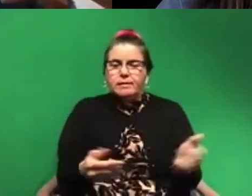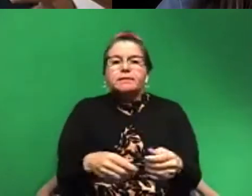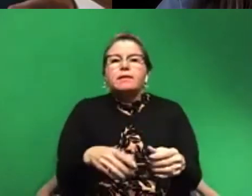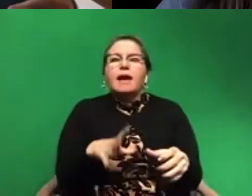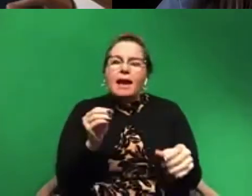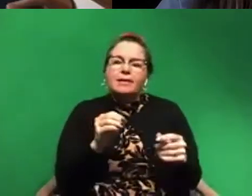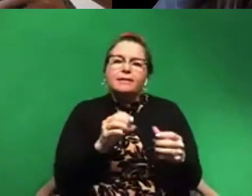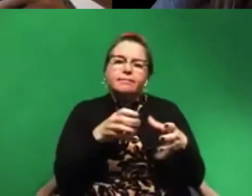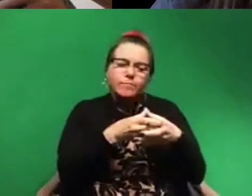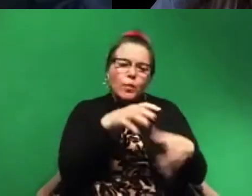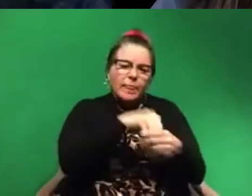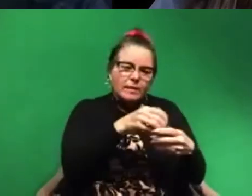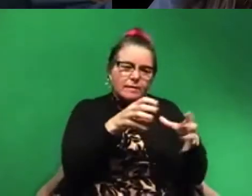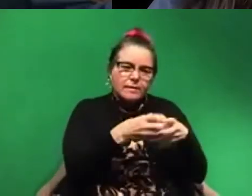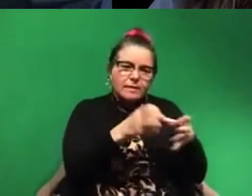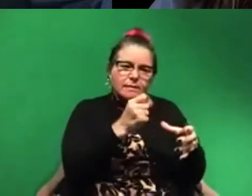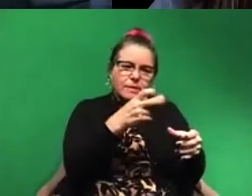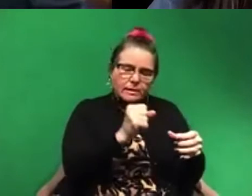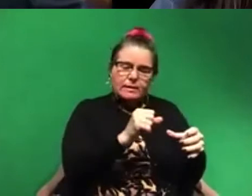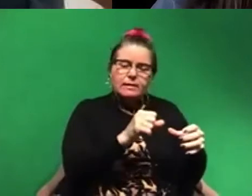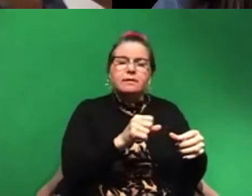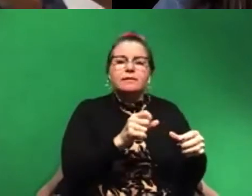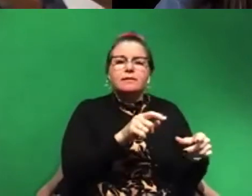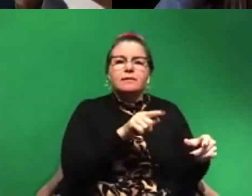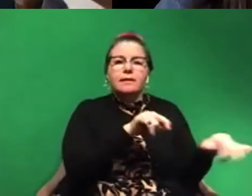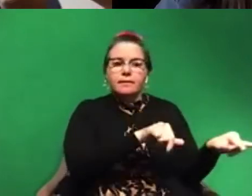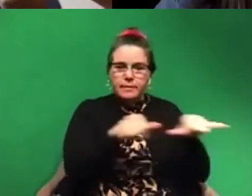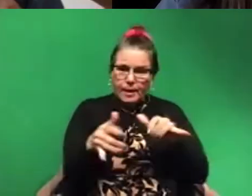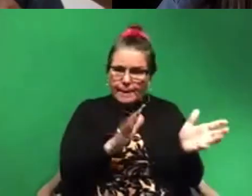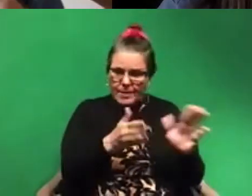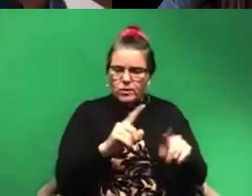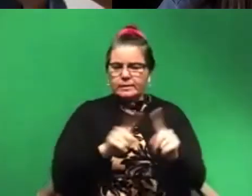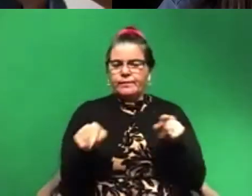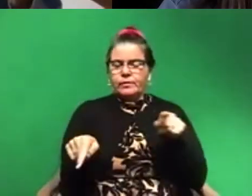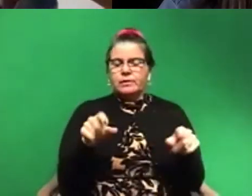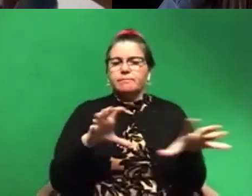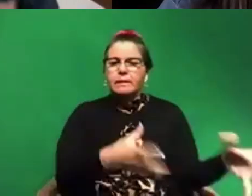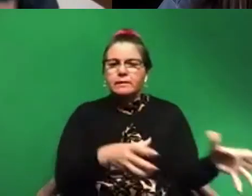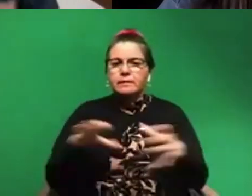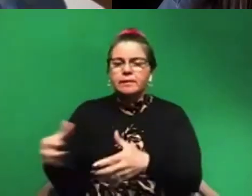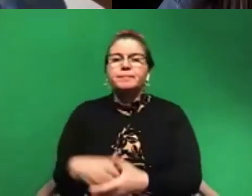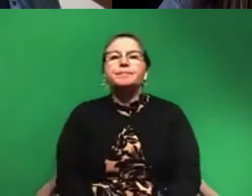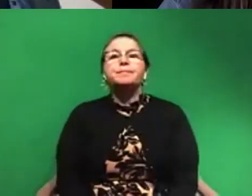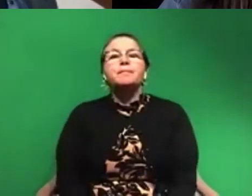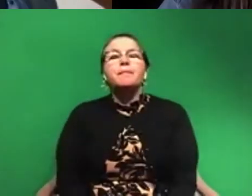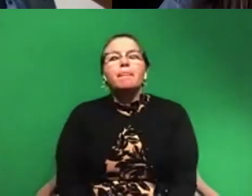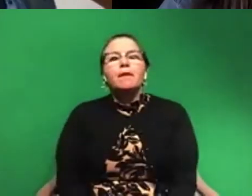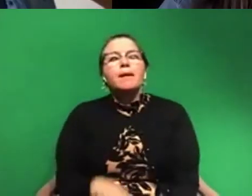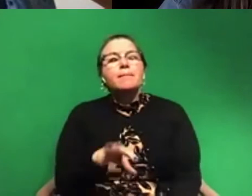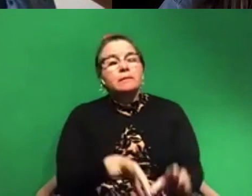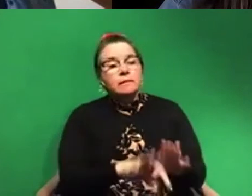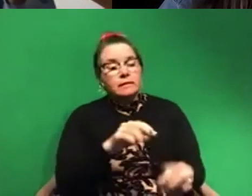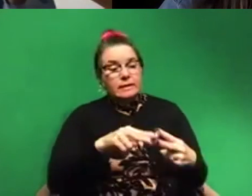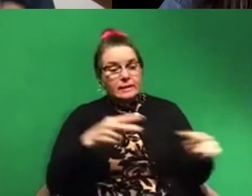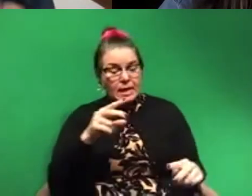similar within a species and very different between species. That gives you the clue that maybe if you can take a sample of DNA of an